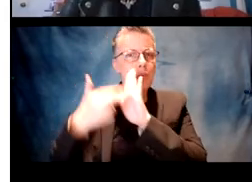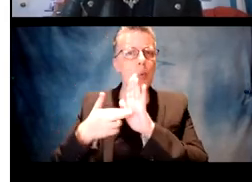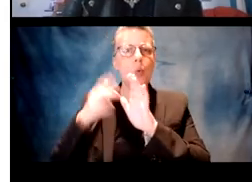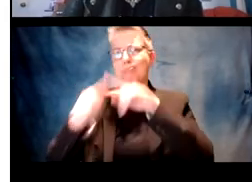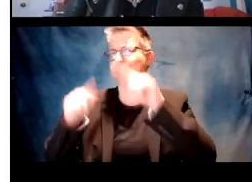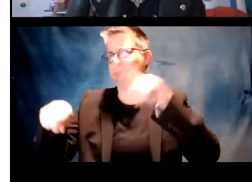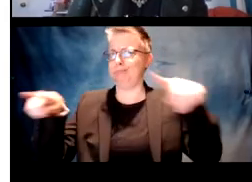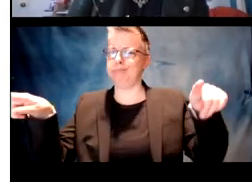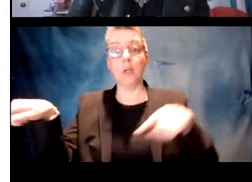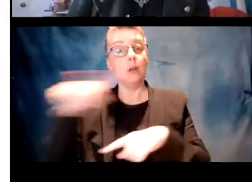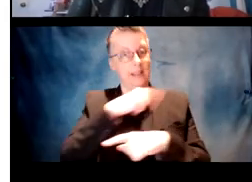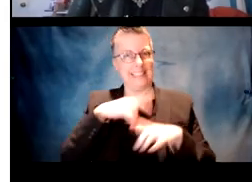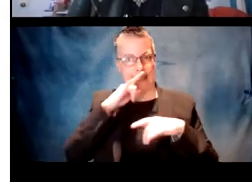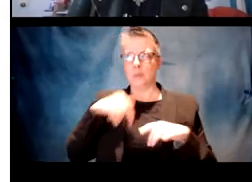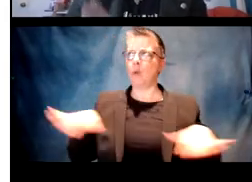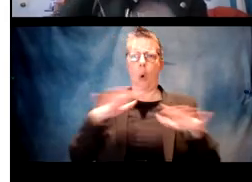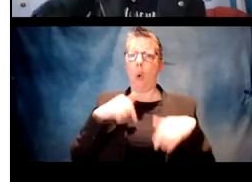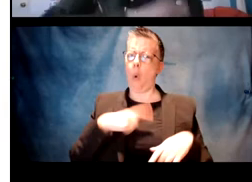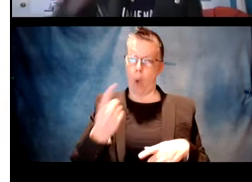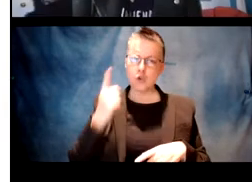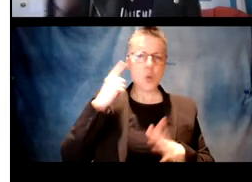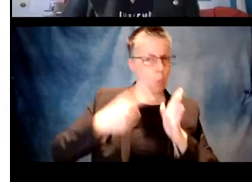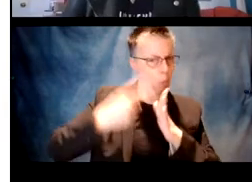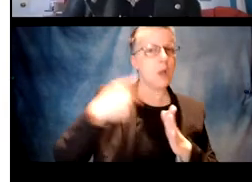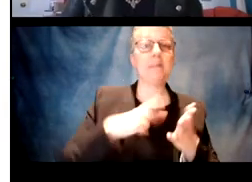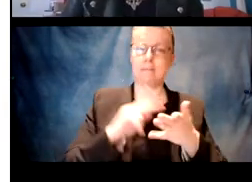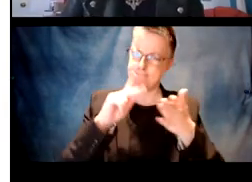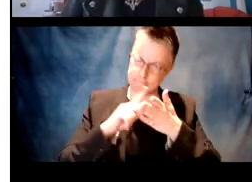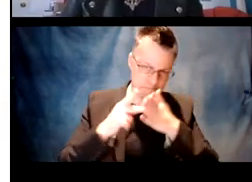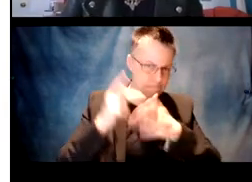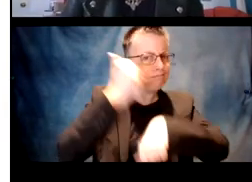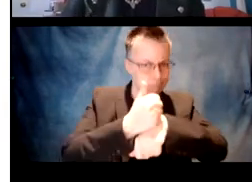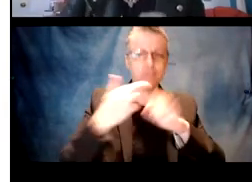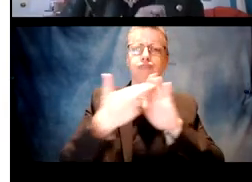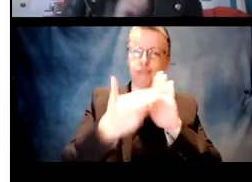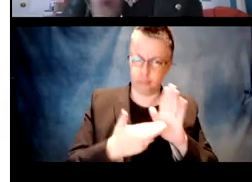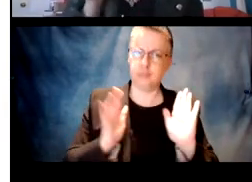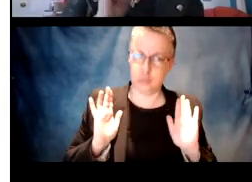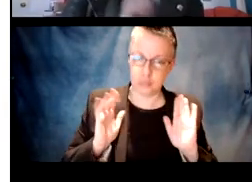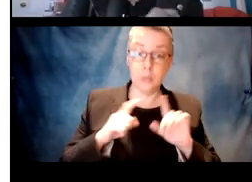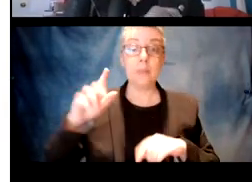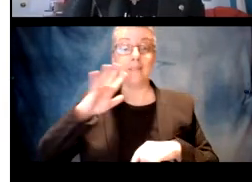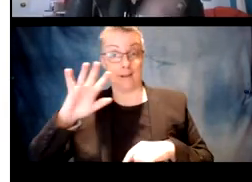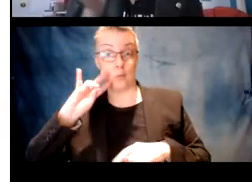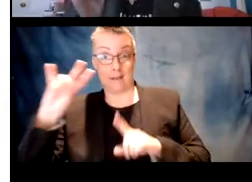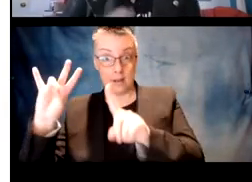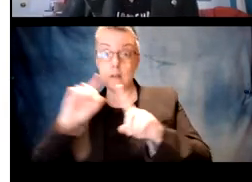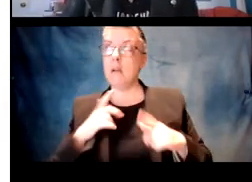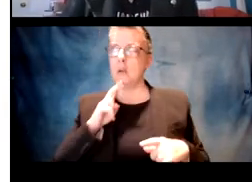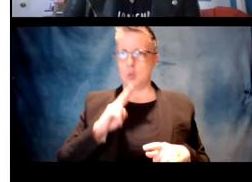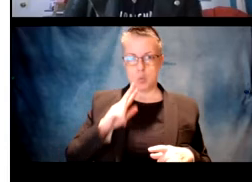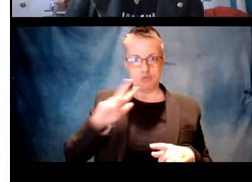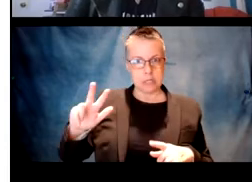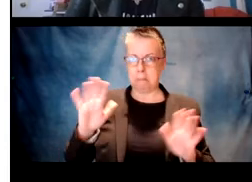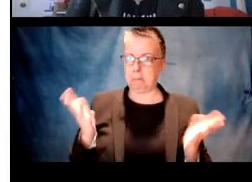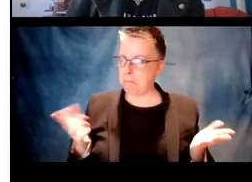determiner and the fake noun, they will generalize over the inconsistencies and just say this, I heard it once this exists, I'm doing it.